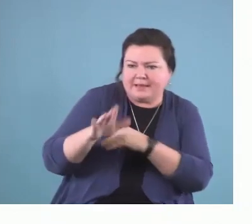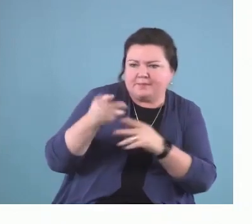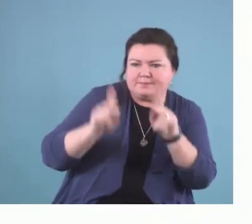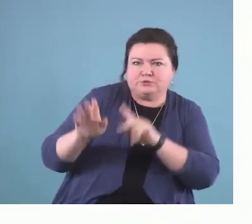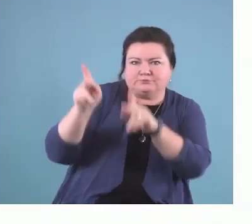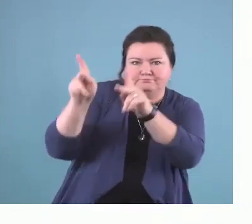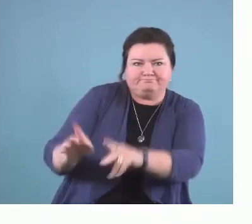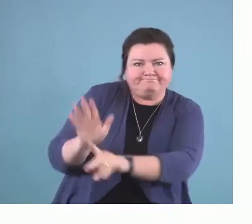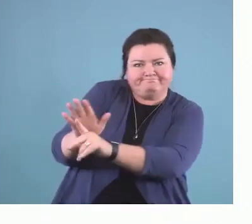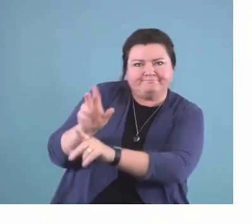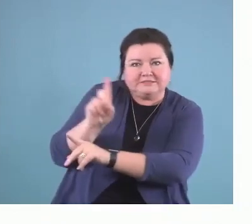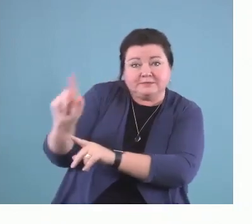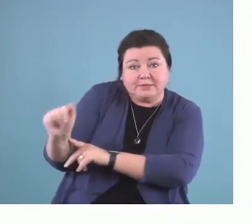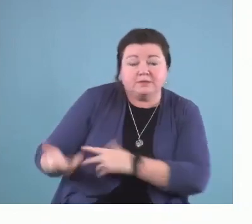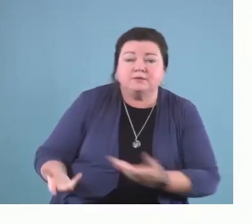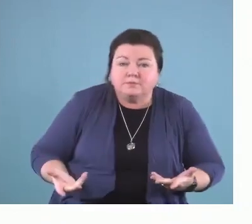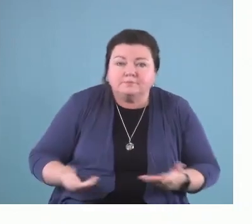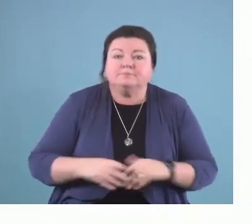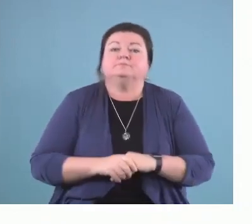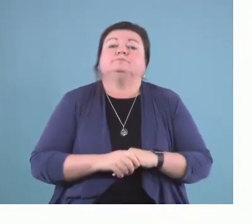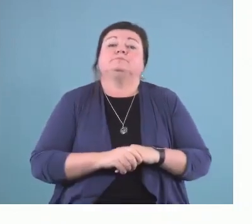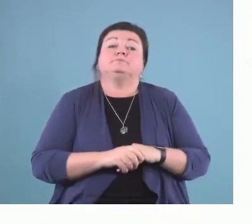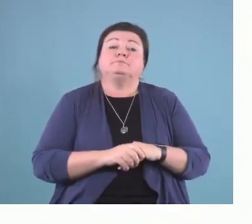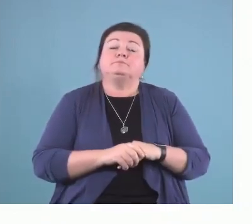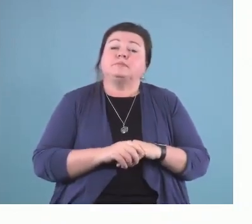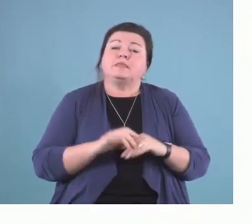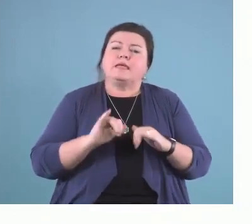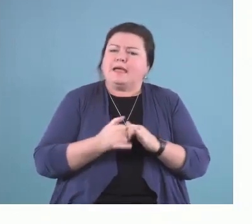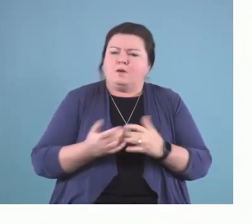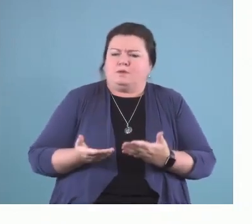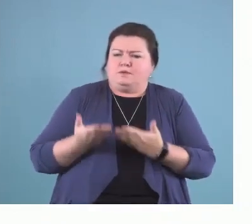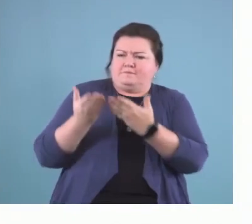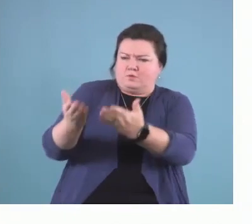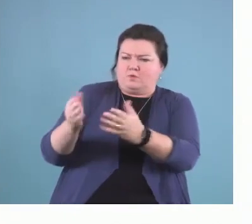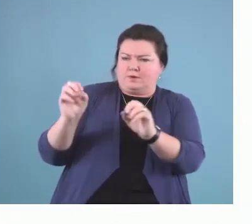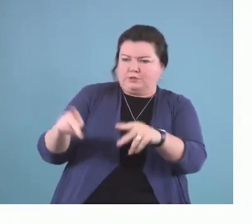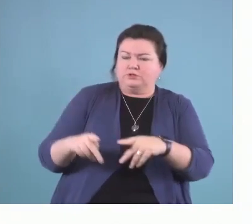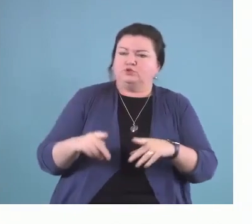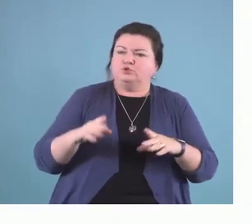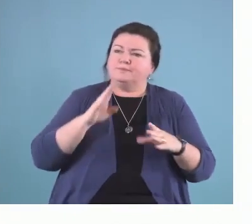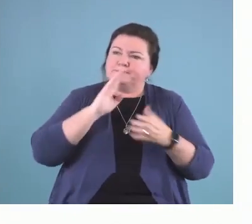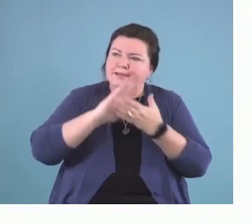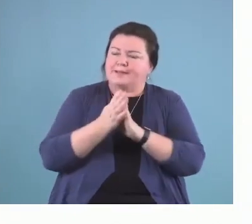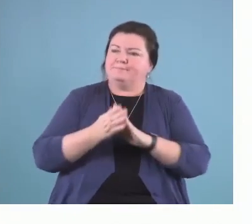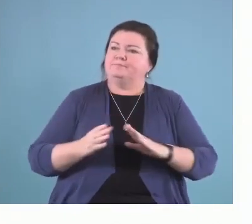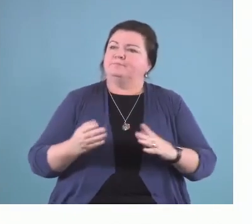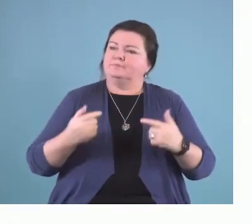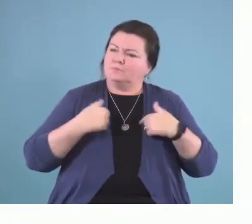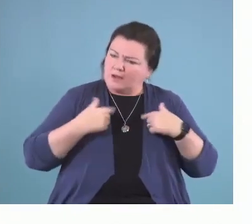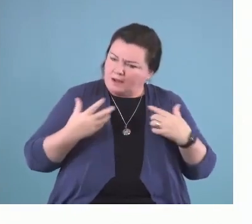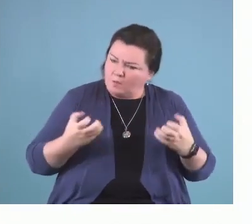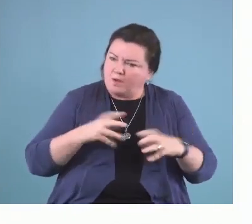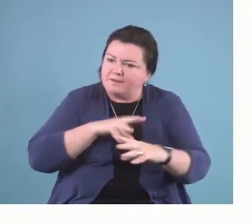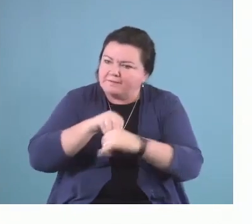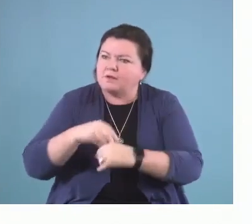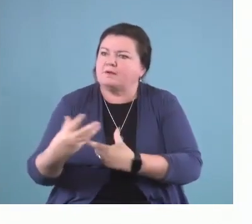So, the opportunities afforded to a person to be and do the activities they wish to participate